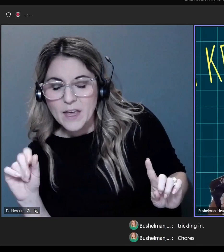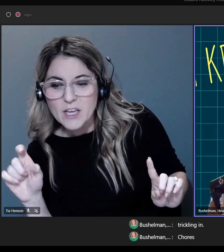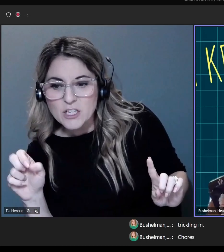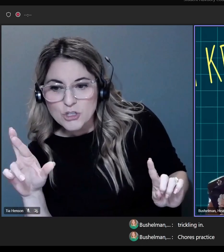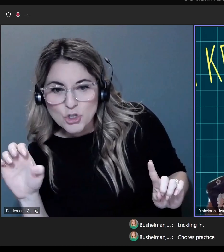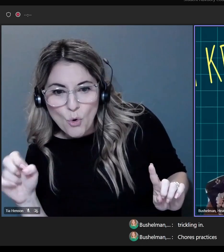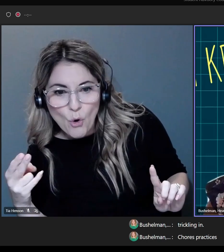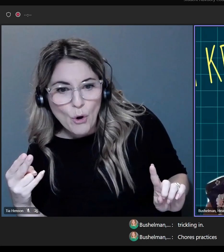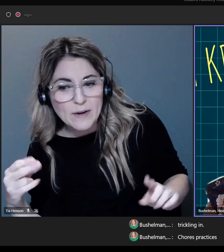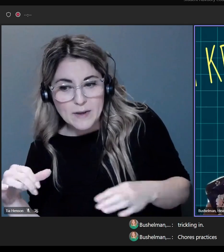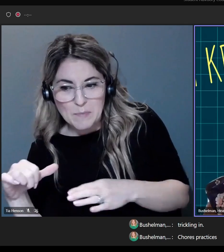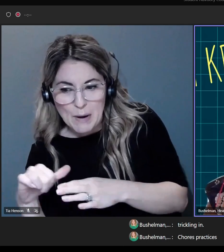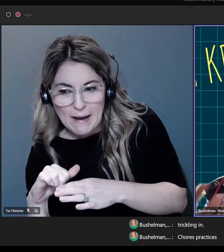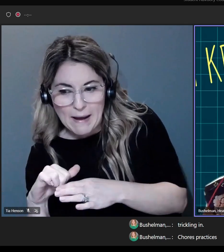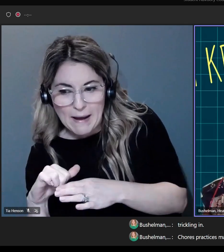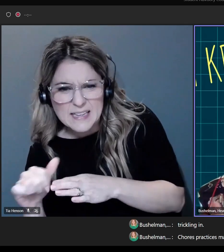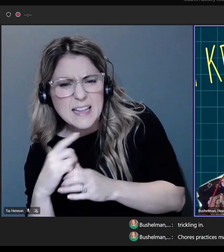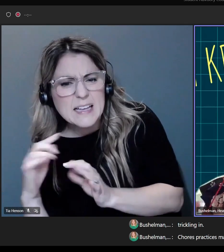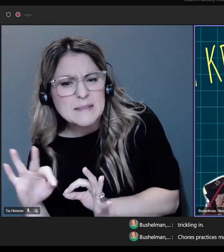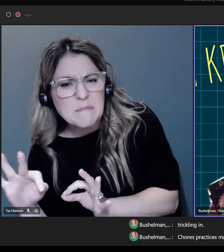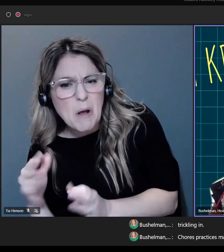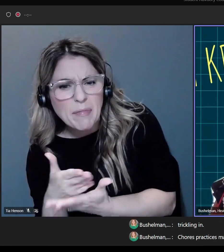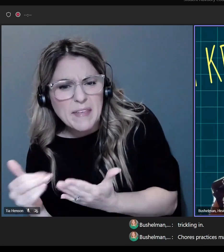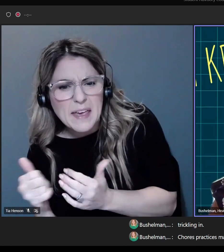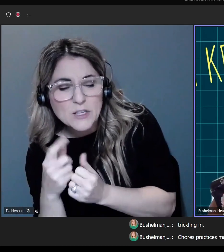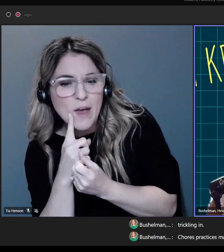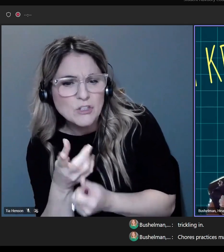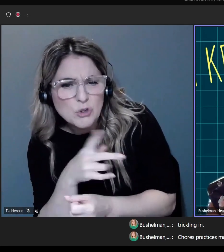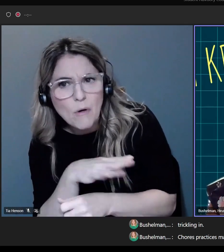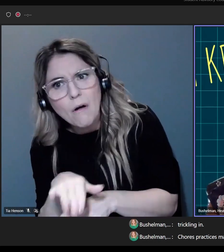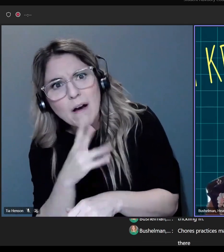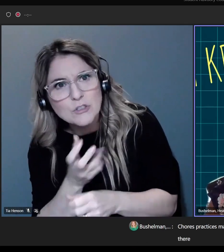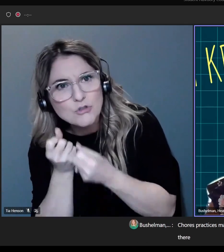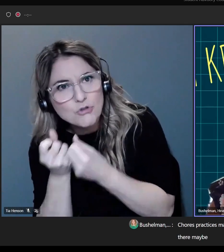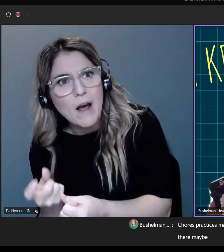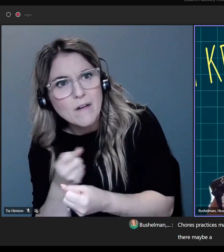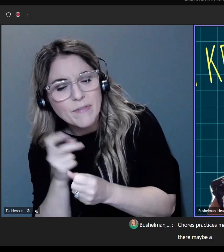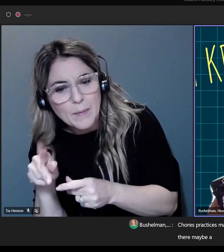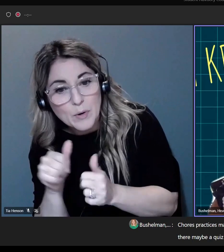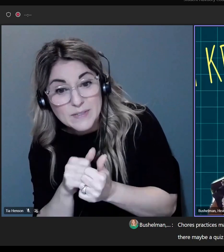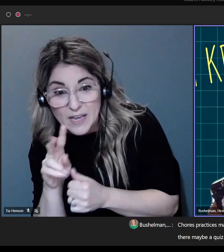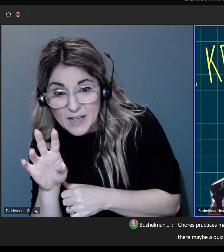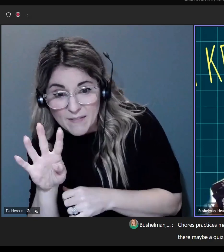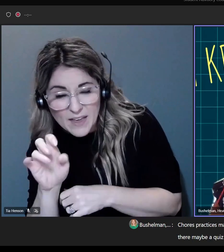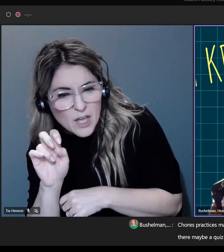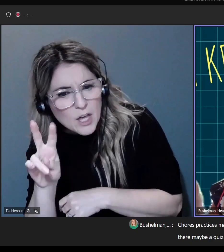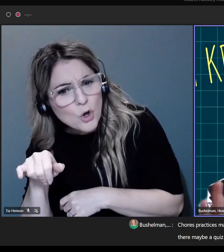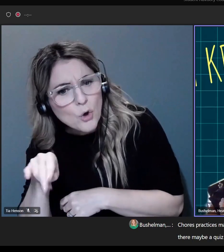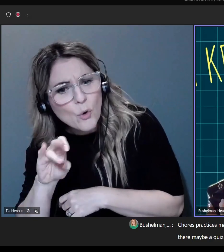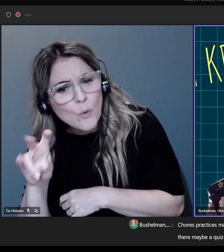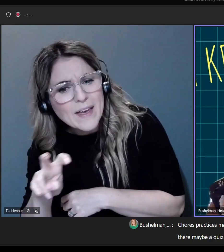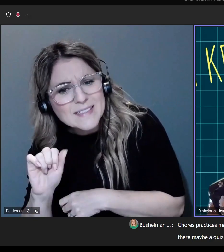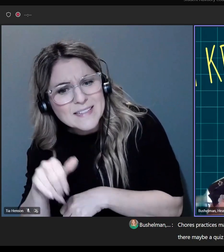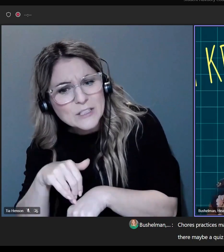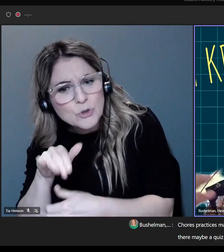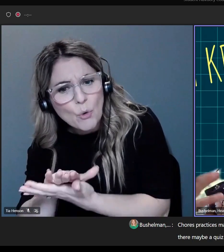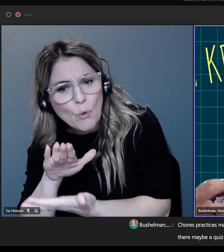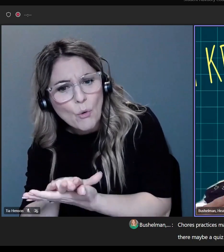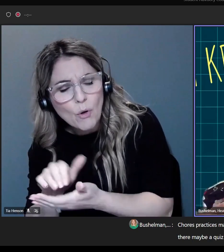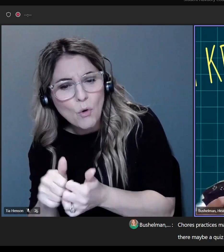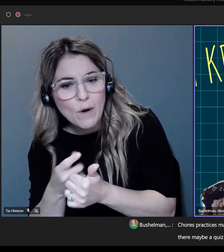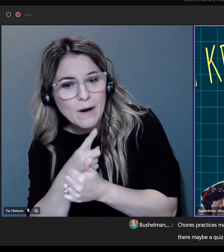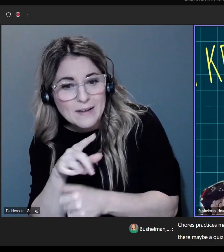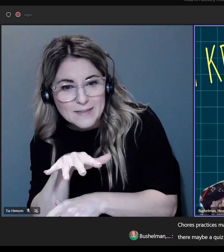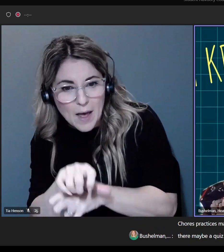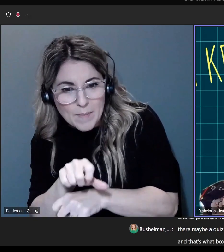practices, maybe having to drive somebody here or there, maybe a quiz at school, maybe some little assignments, and